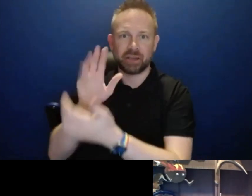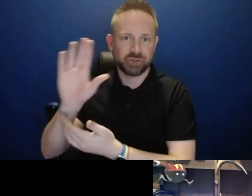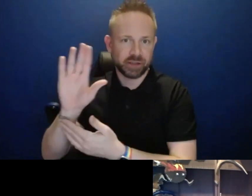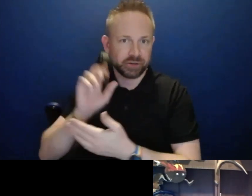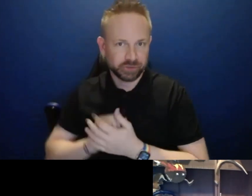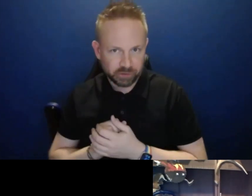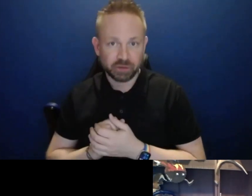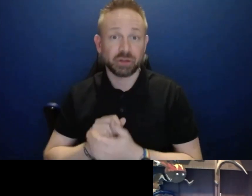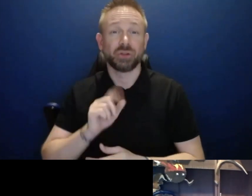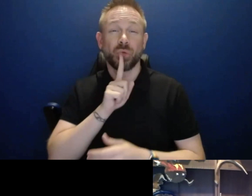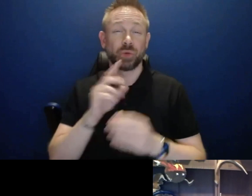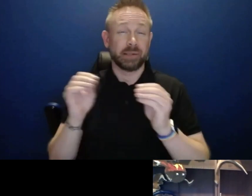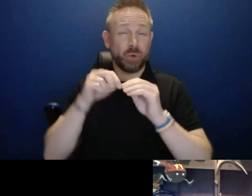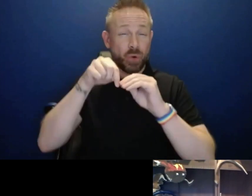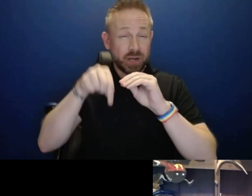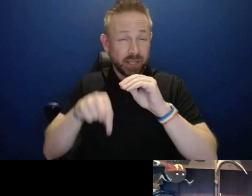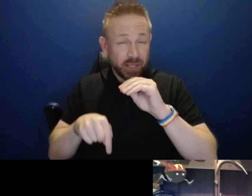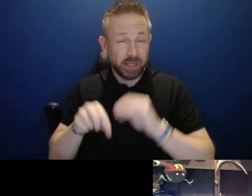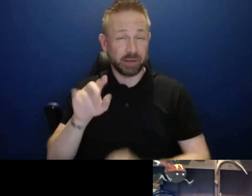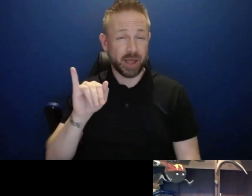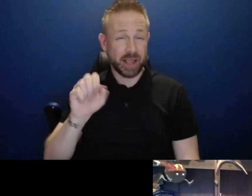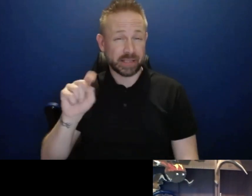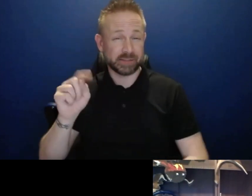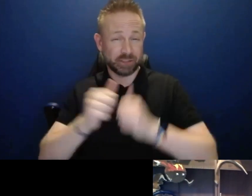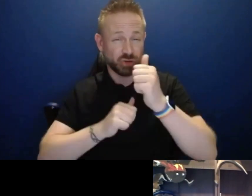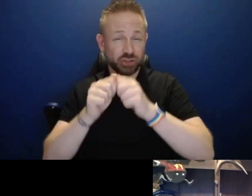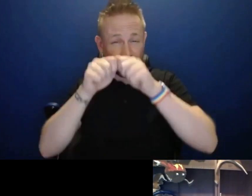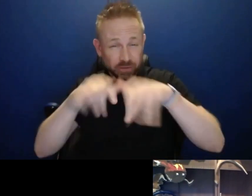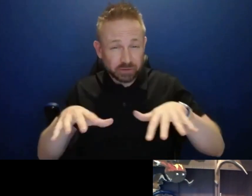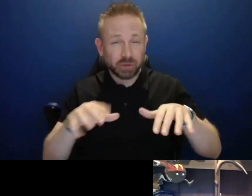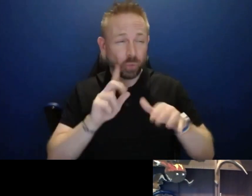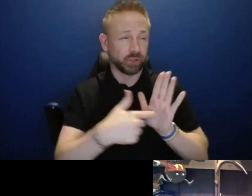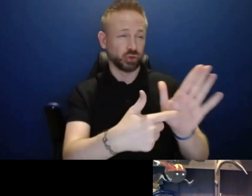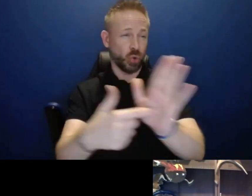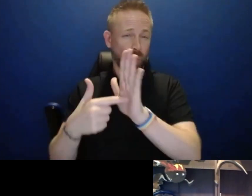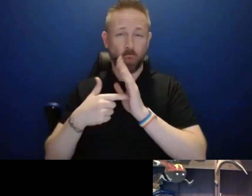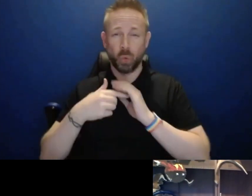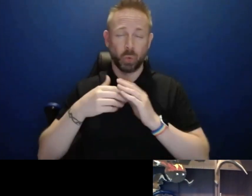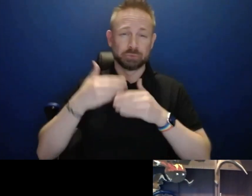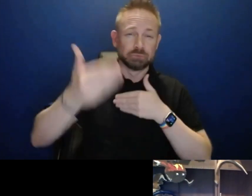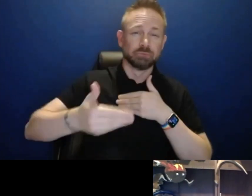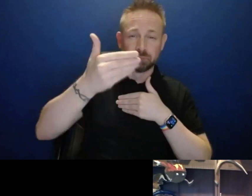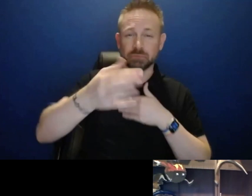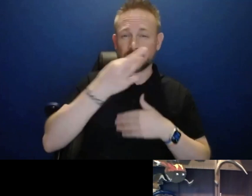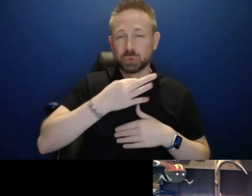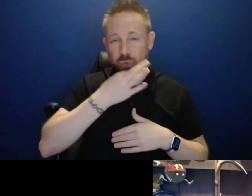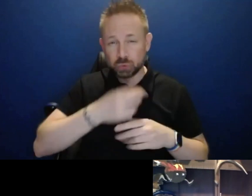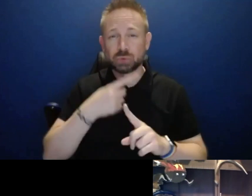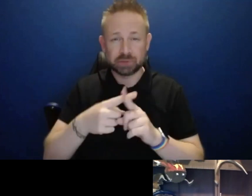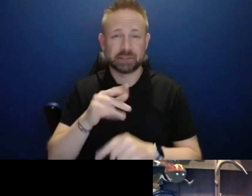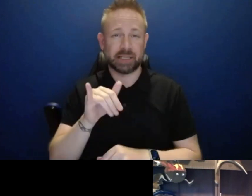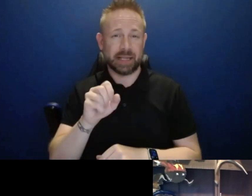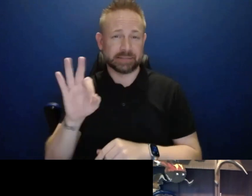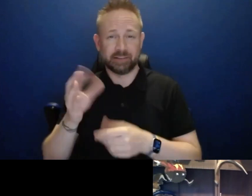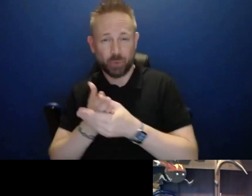on the IST structure soon, as well as with the rest of the USF portfolio. I know that Mike is,